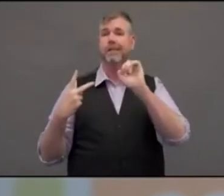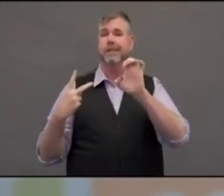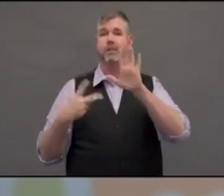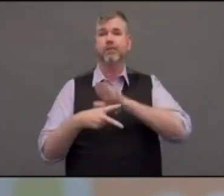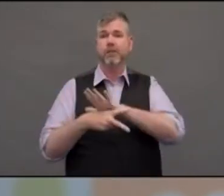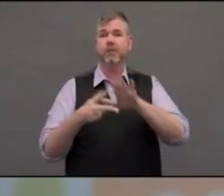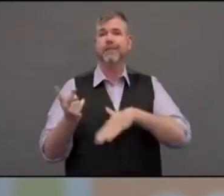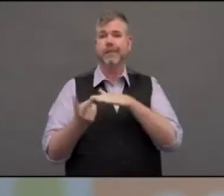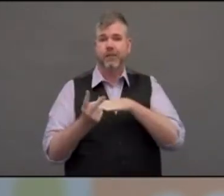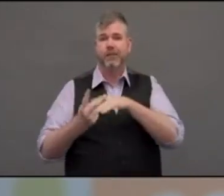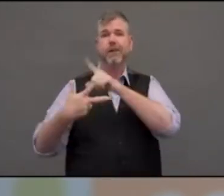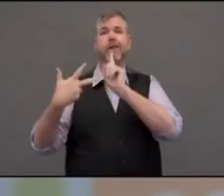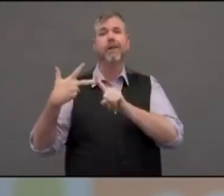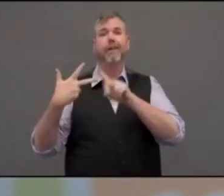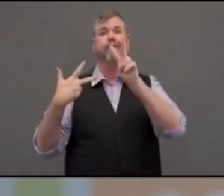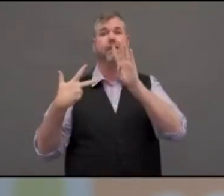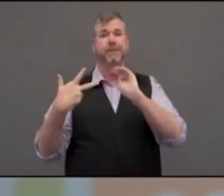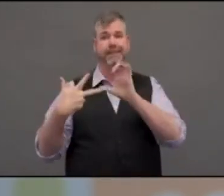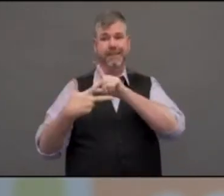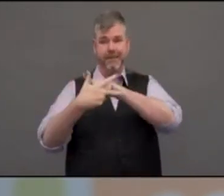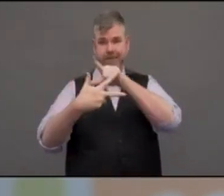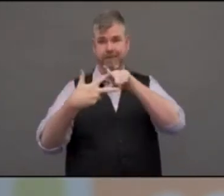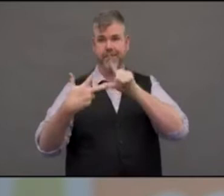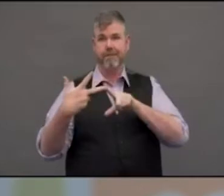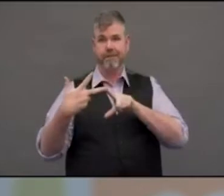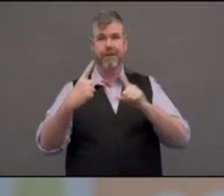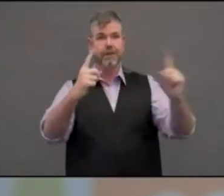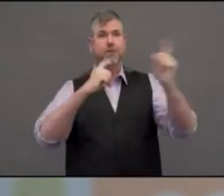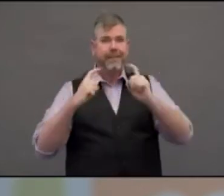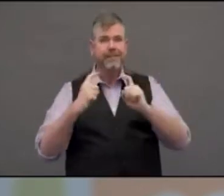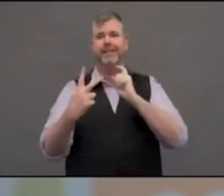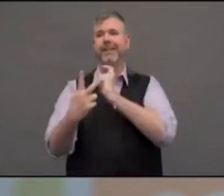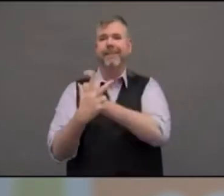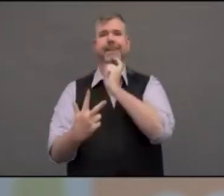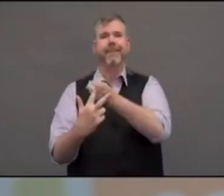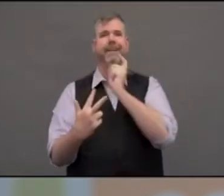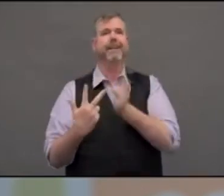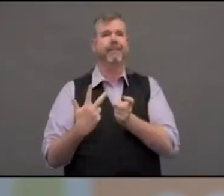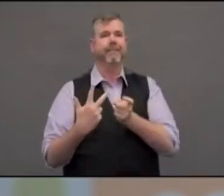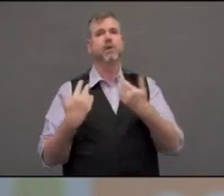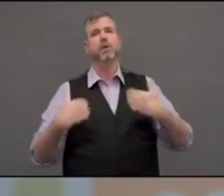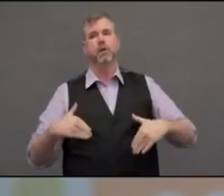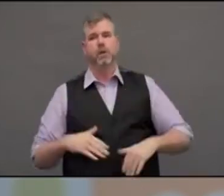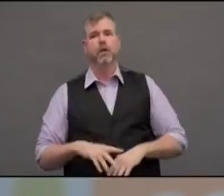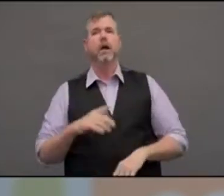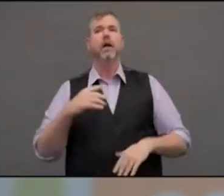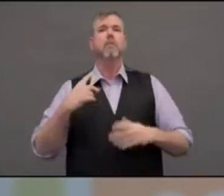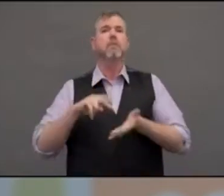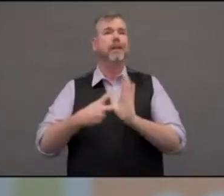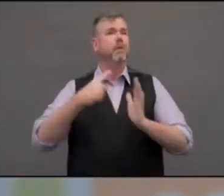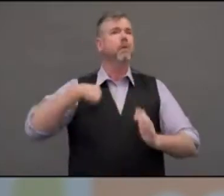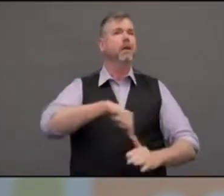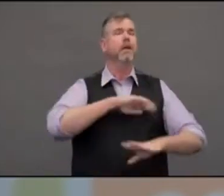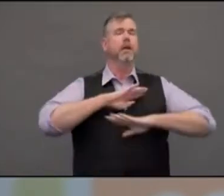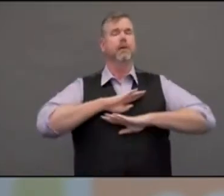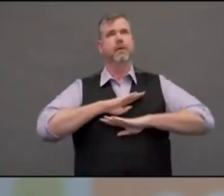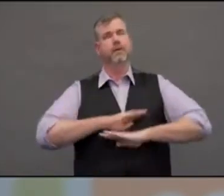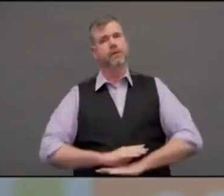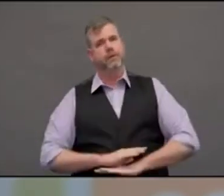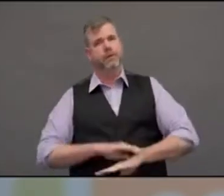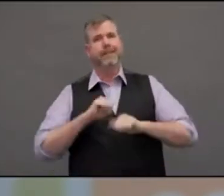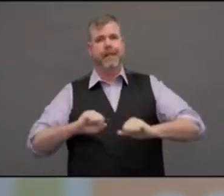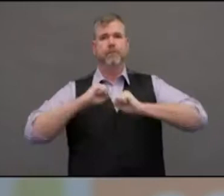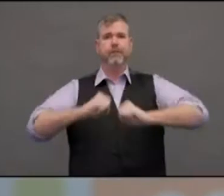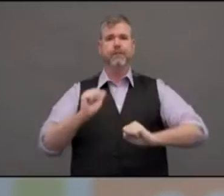help us have a sense of security that we have all those protective equipments so that we can safely take care of our